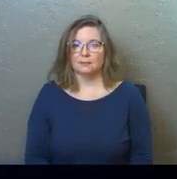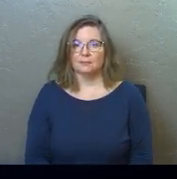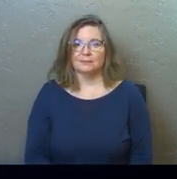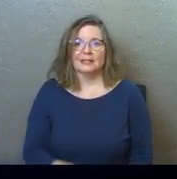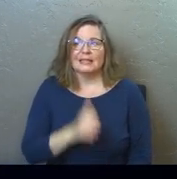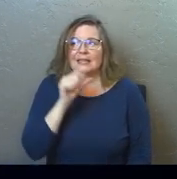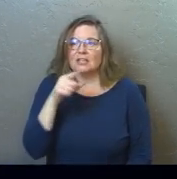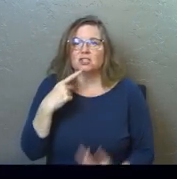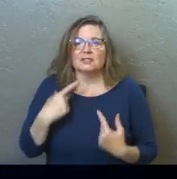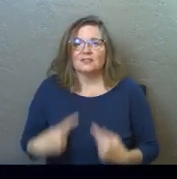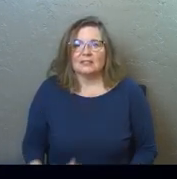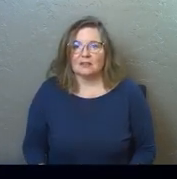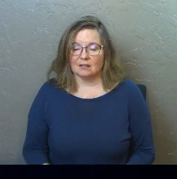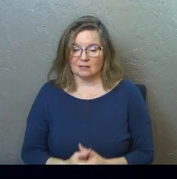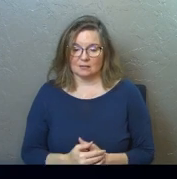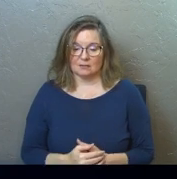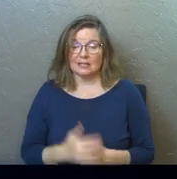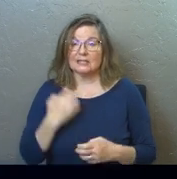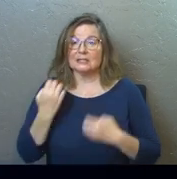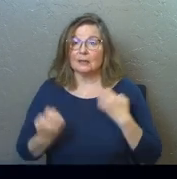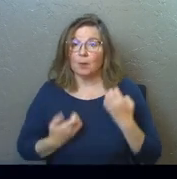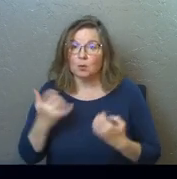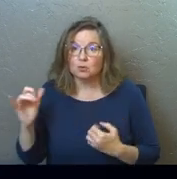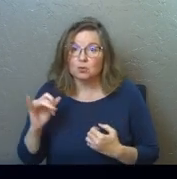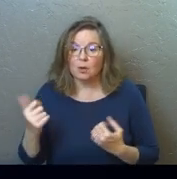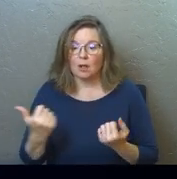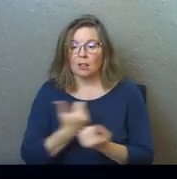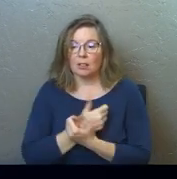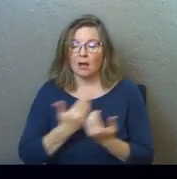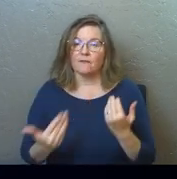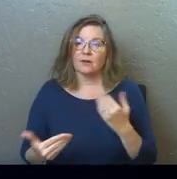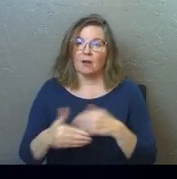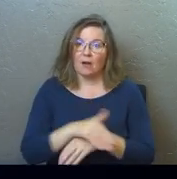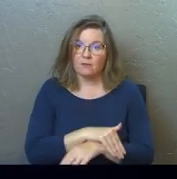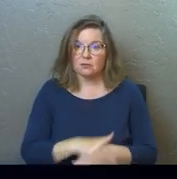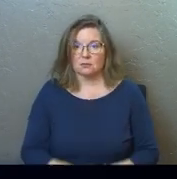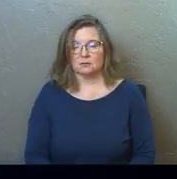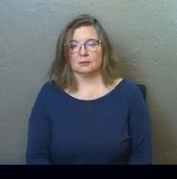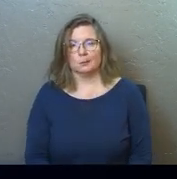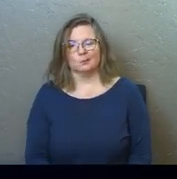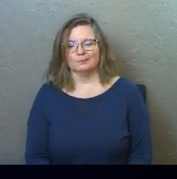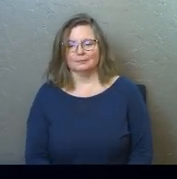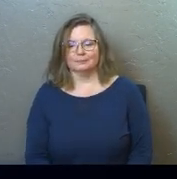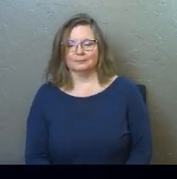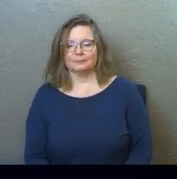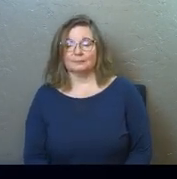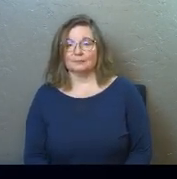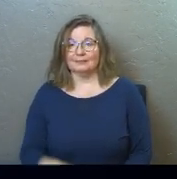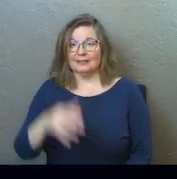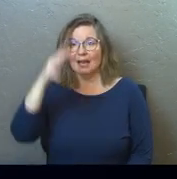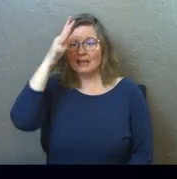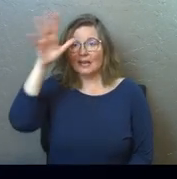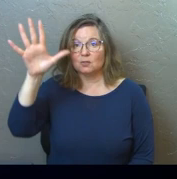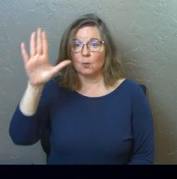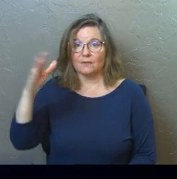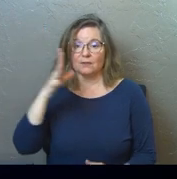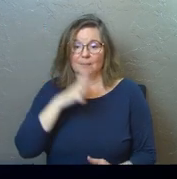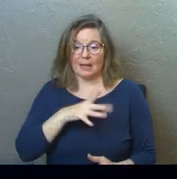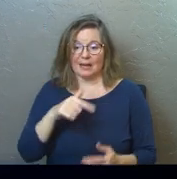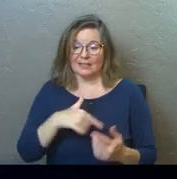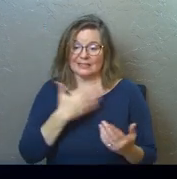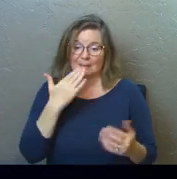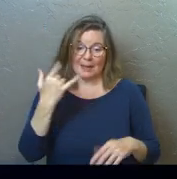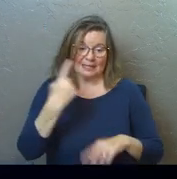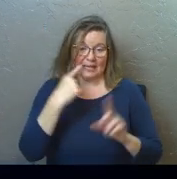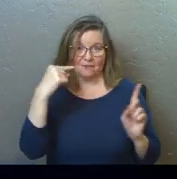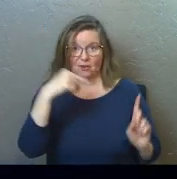And it's not just physical. It's emotional. Love covers. Our dad is a wonderful man and this is